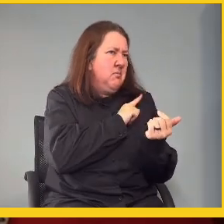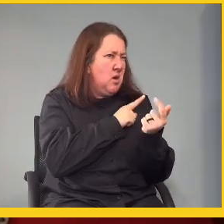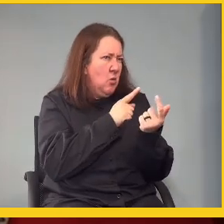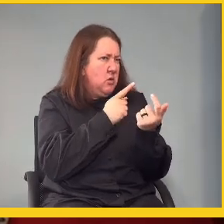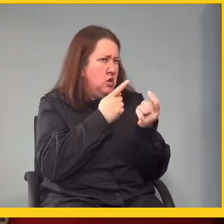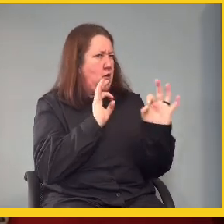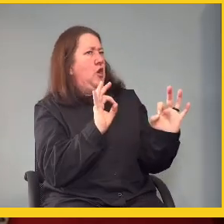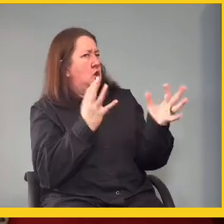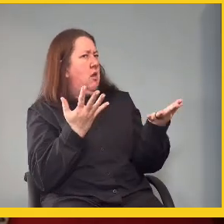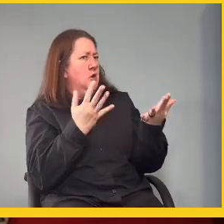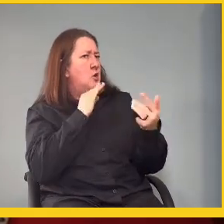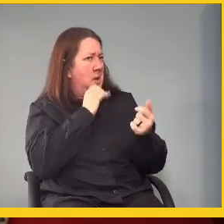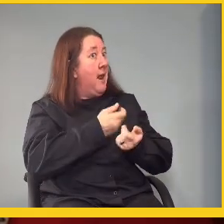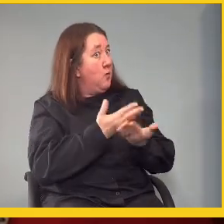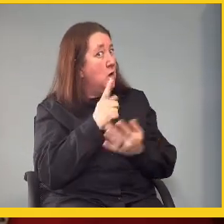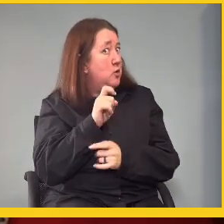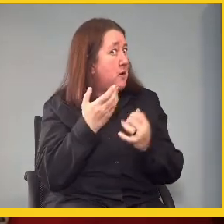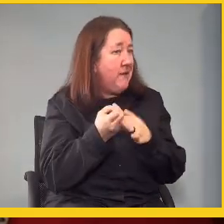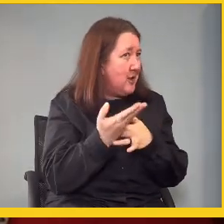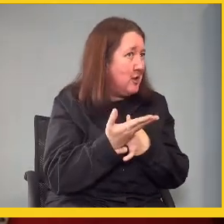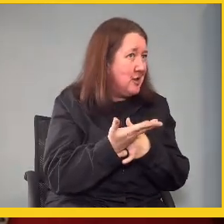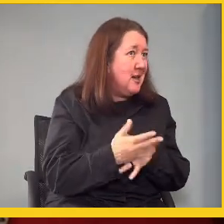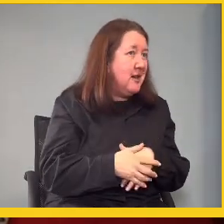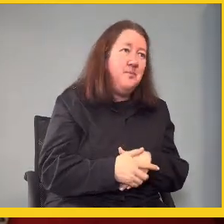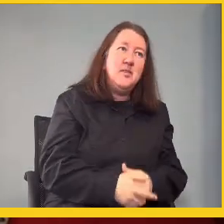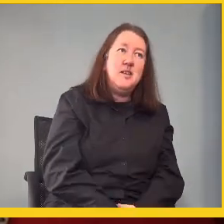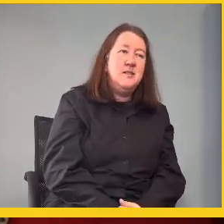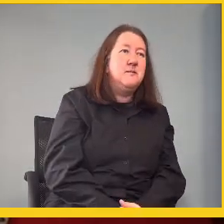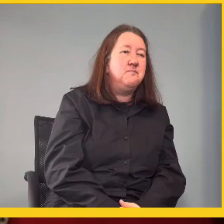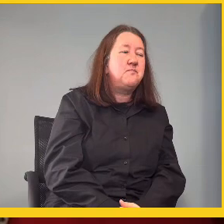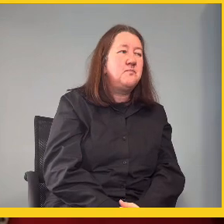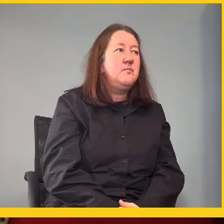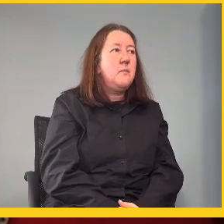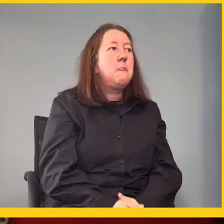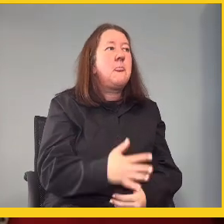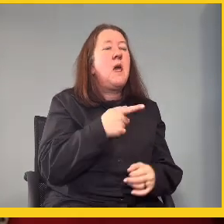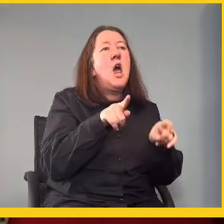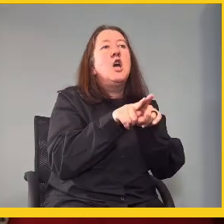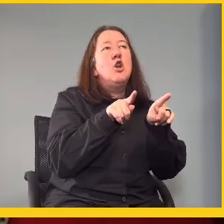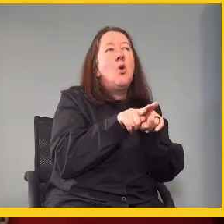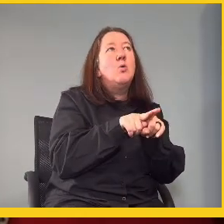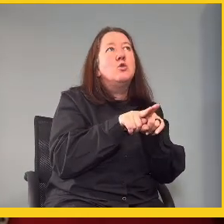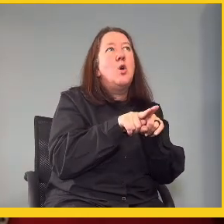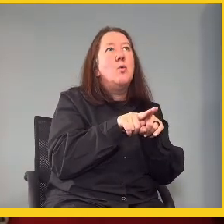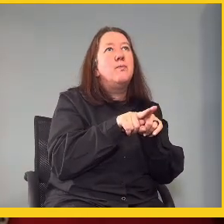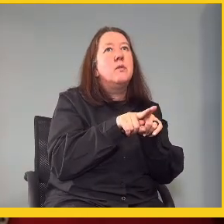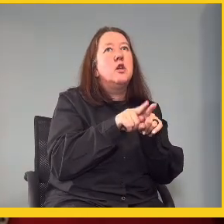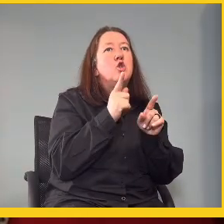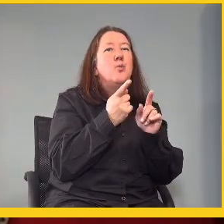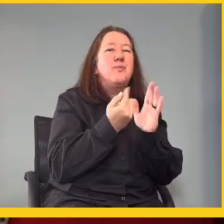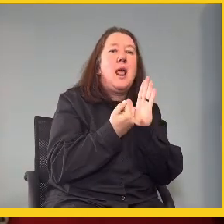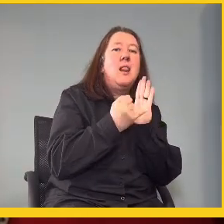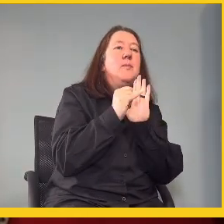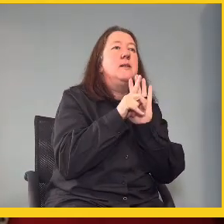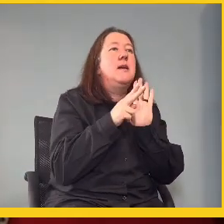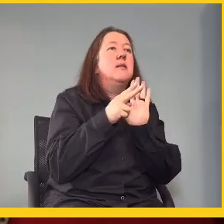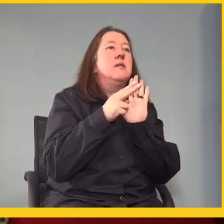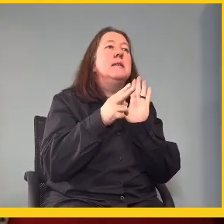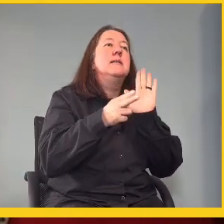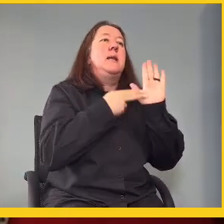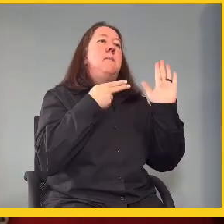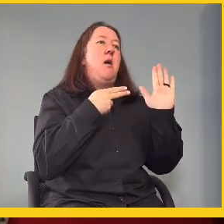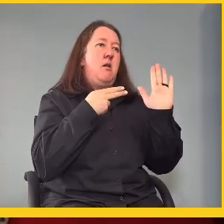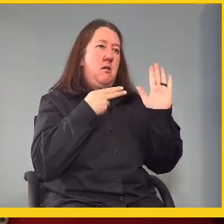Because it's official, so everyone should have access to it, you know. And also just to eliminate the stigmatization